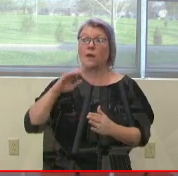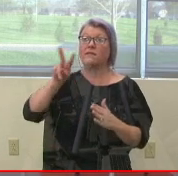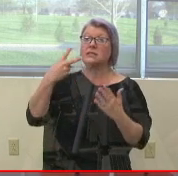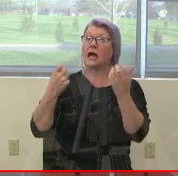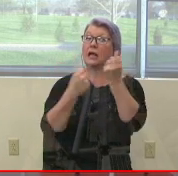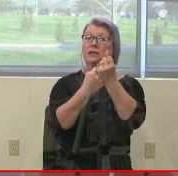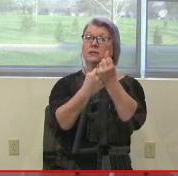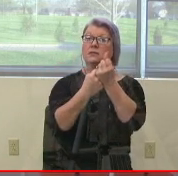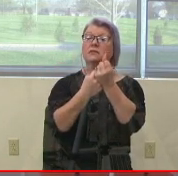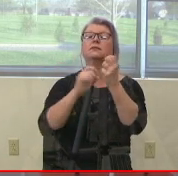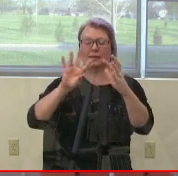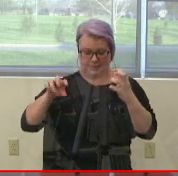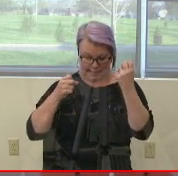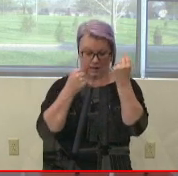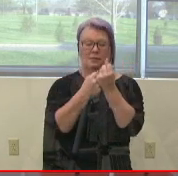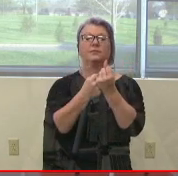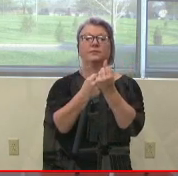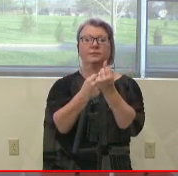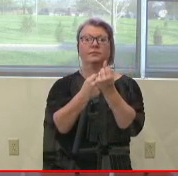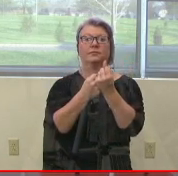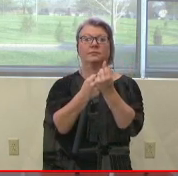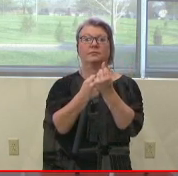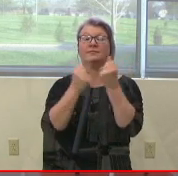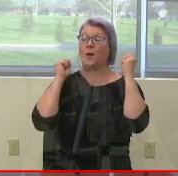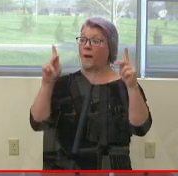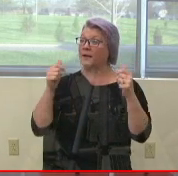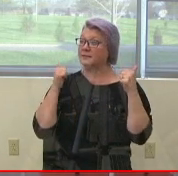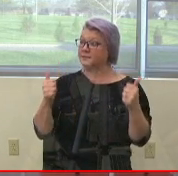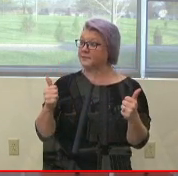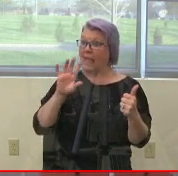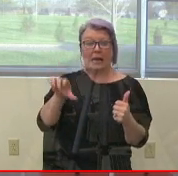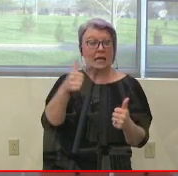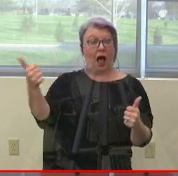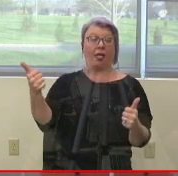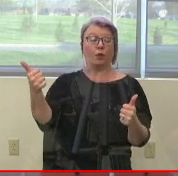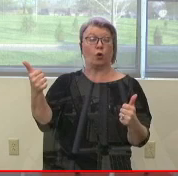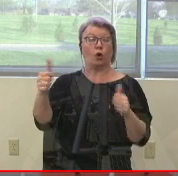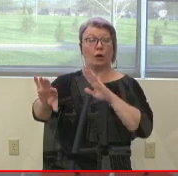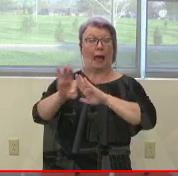second? Second. Okay. Are there any other nominations?